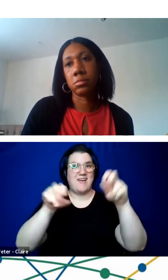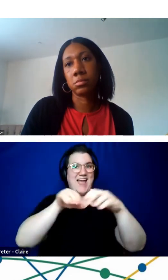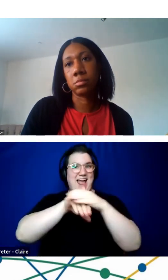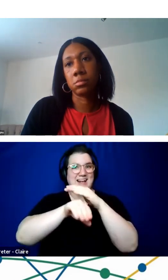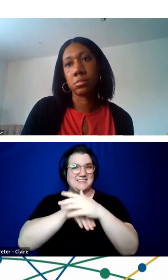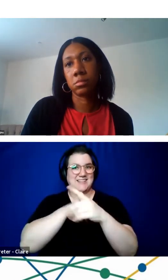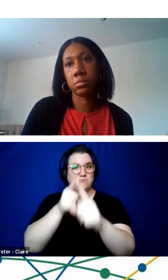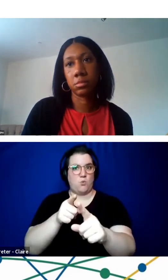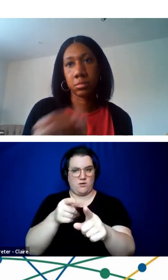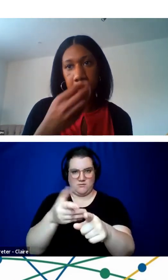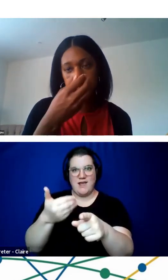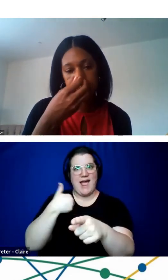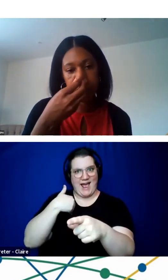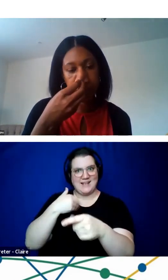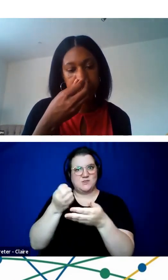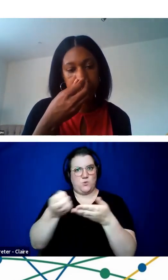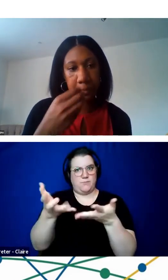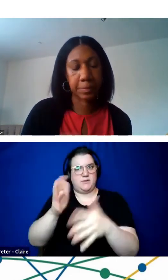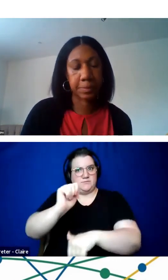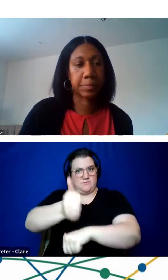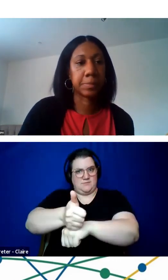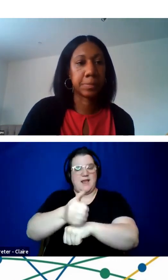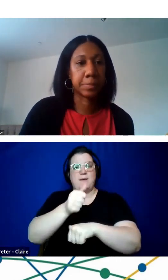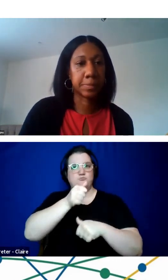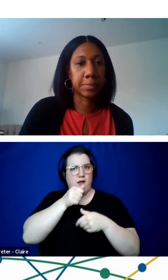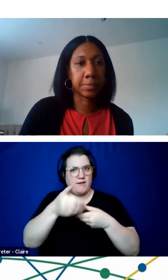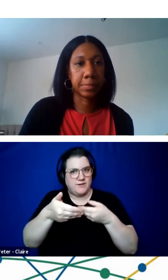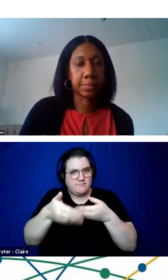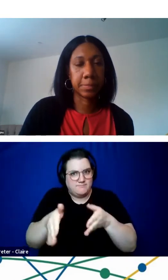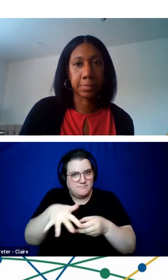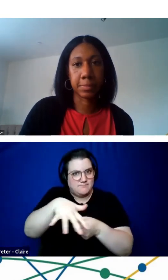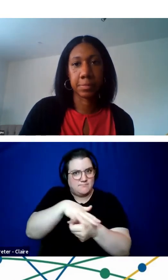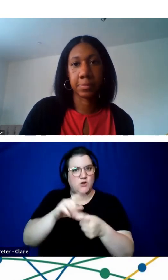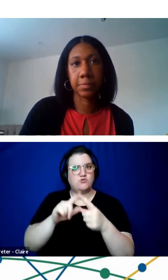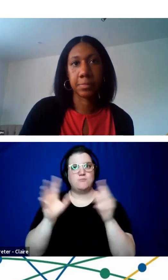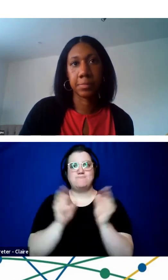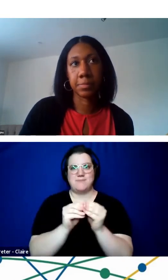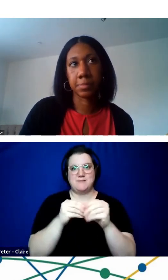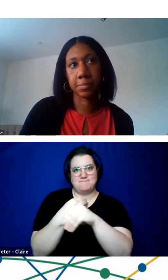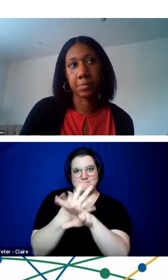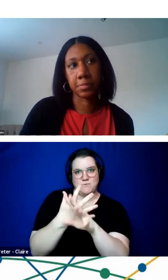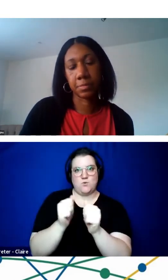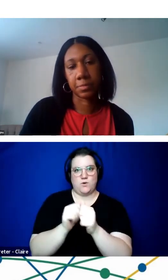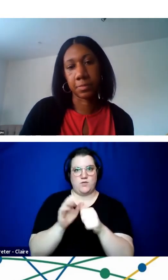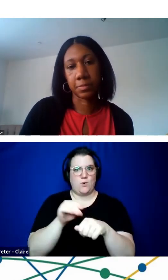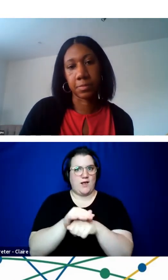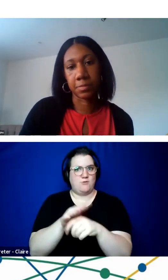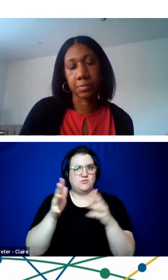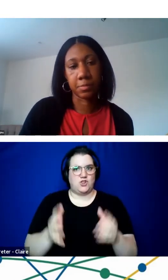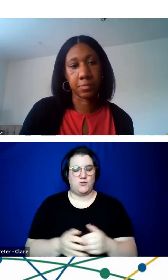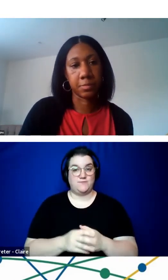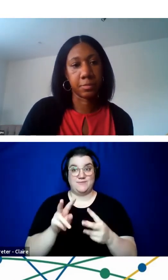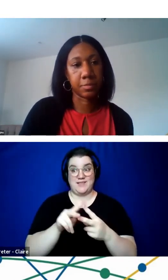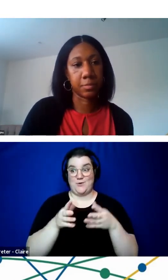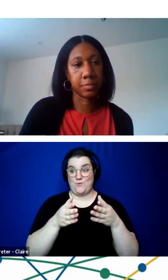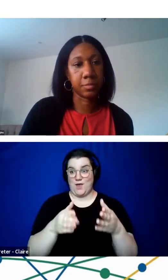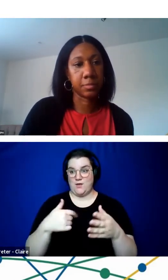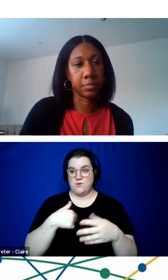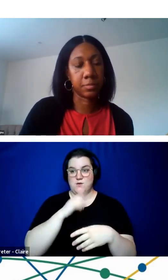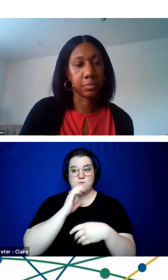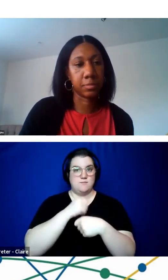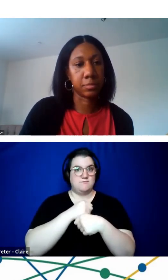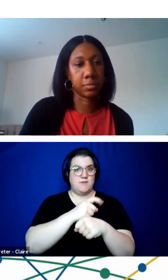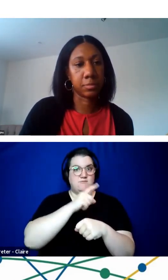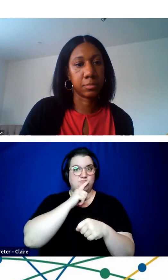technology in private spaces to meet with your counselor. Either way, we will ensure technology is accessible and